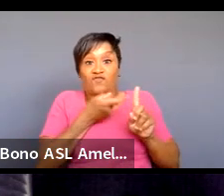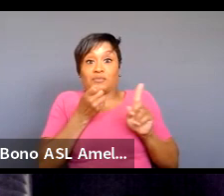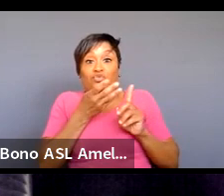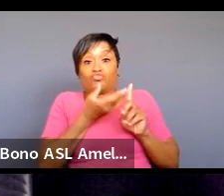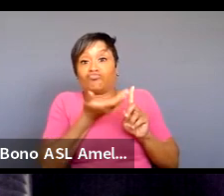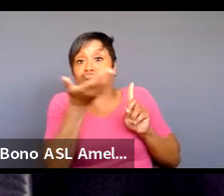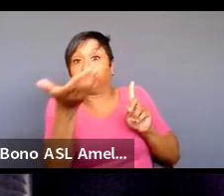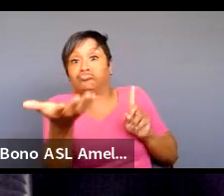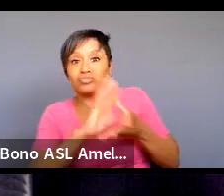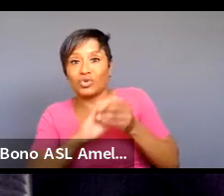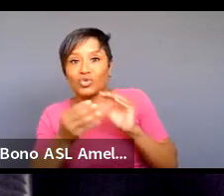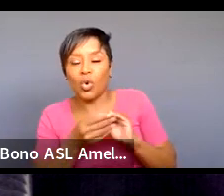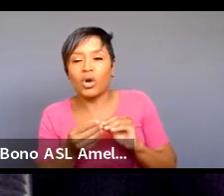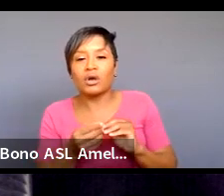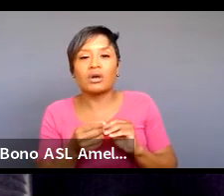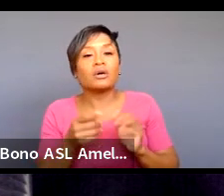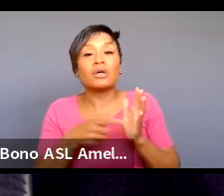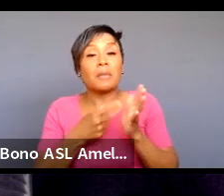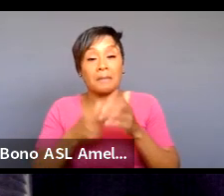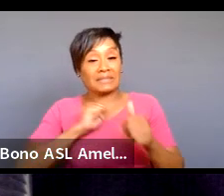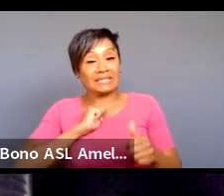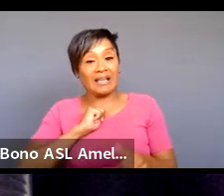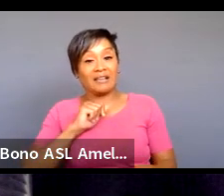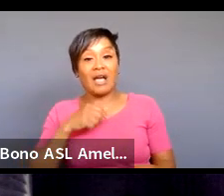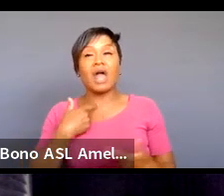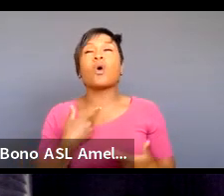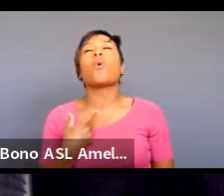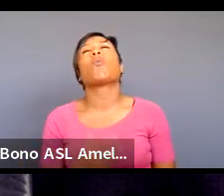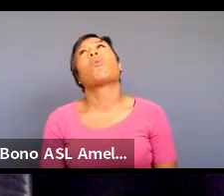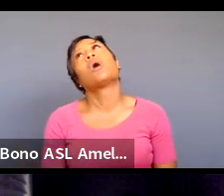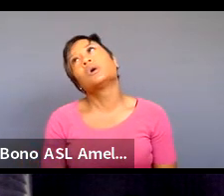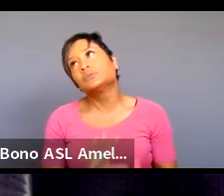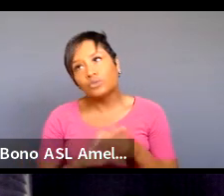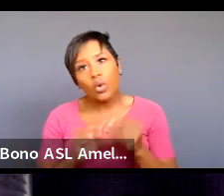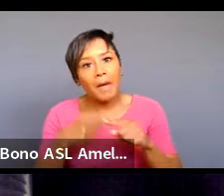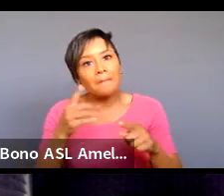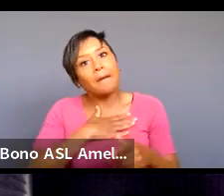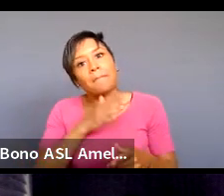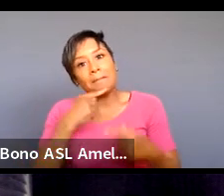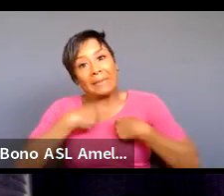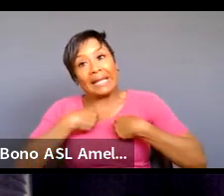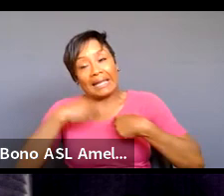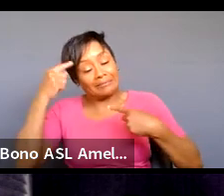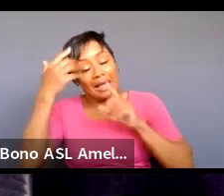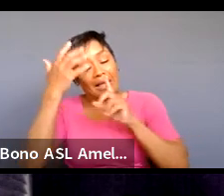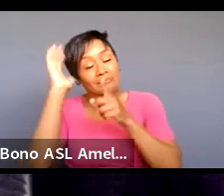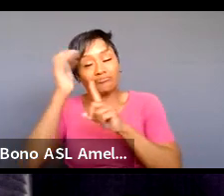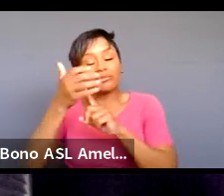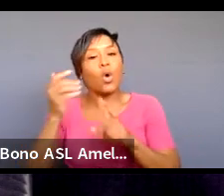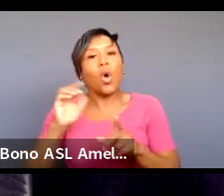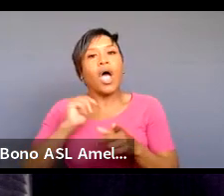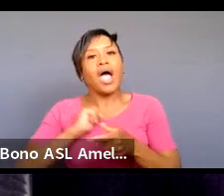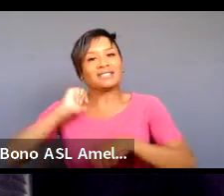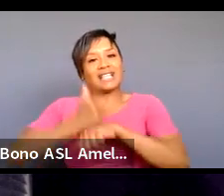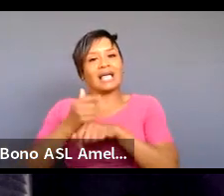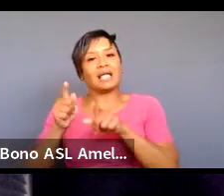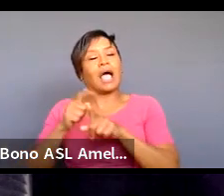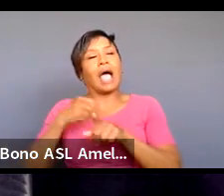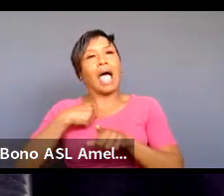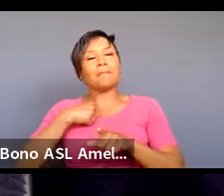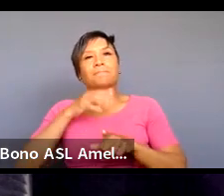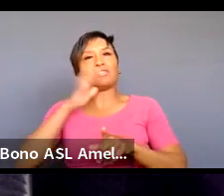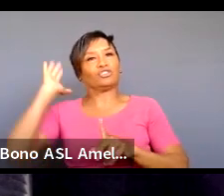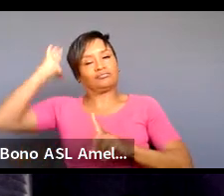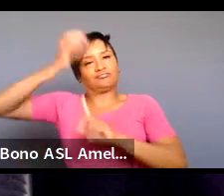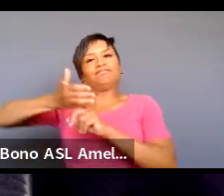there are times where like i don't want to tell a story about my mom through my lens but i'm gonna i'll do it as my mother or like as my as i'll tell